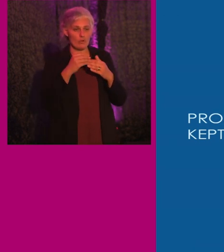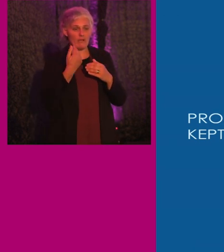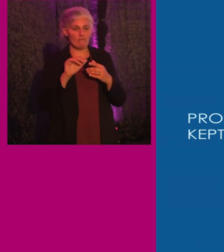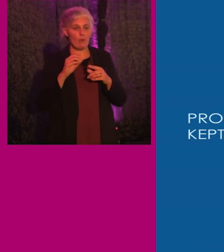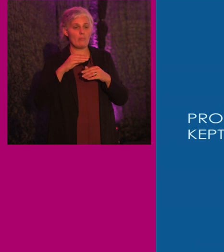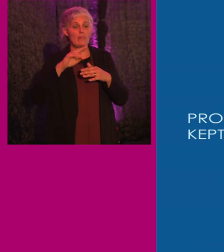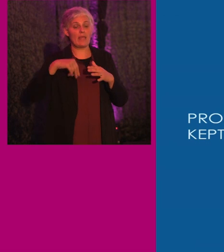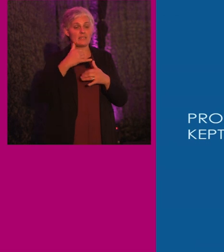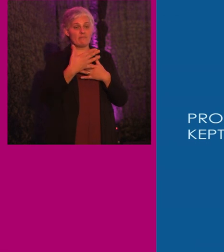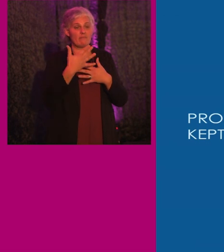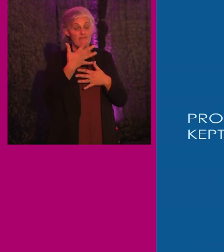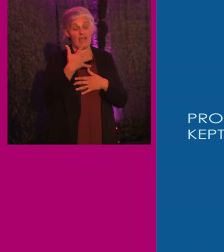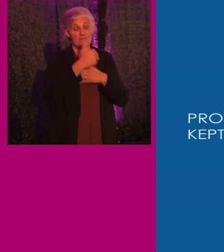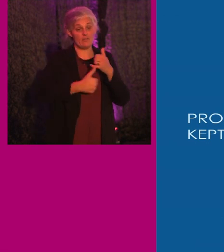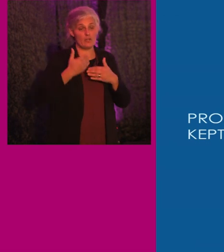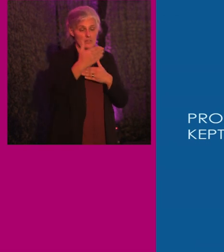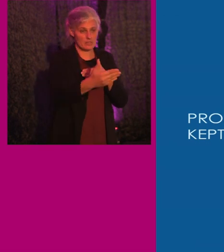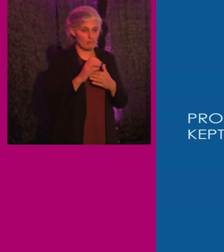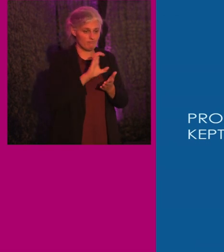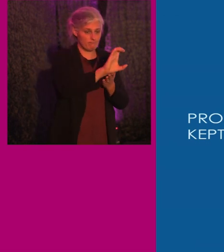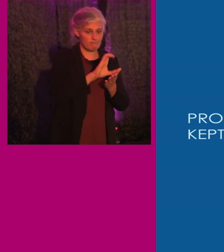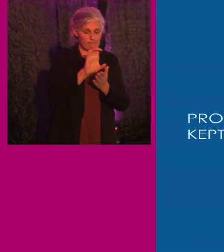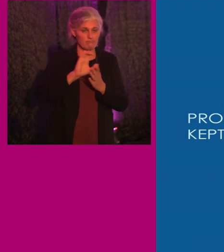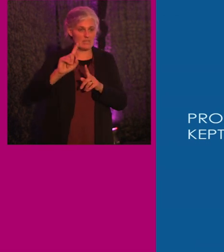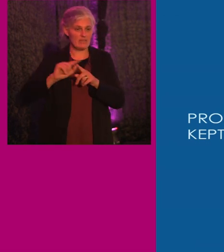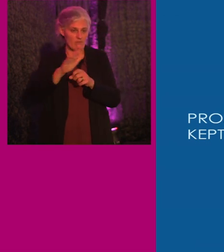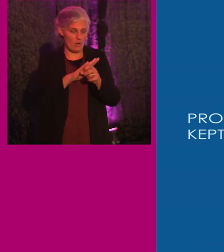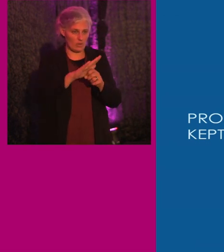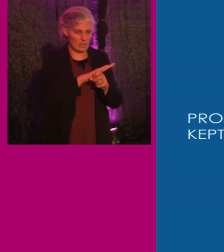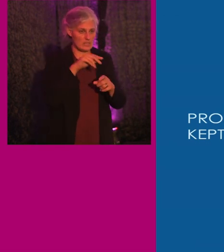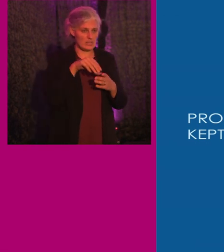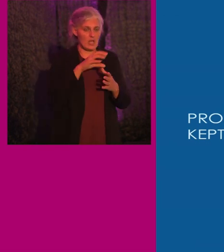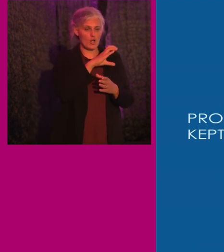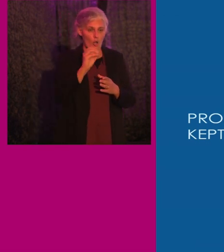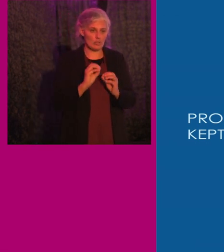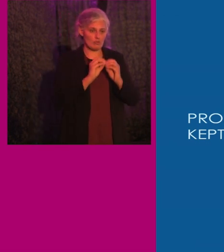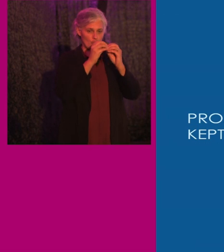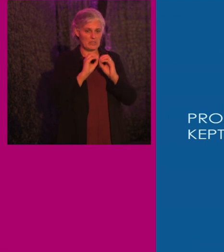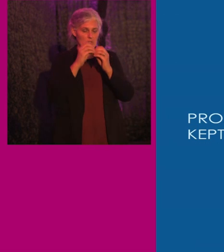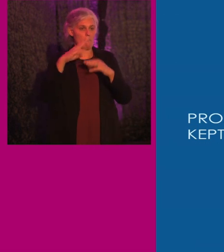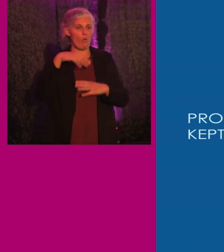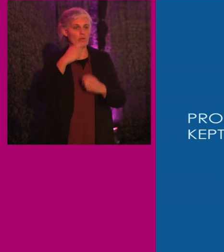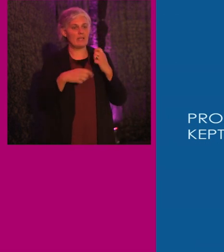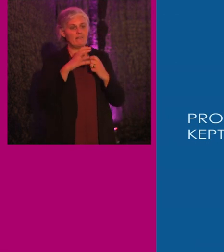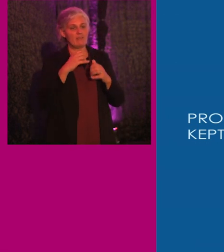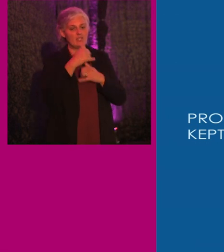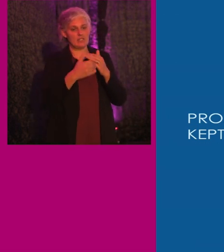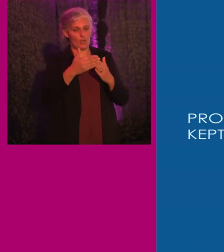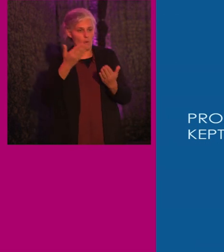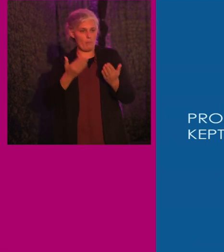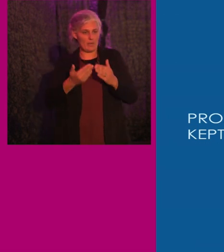the next five years, the largest investment in passenger rail since the company's creation more than 50 years ago.